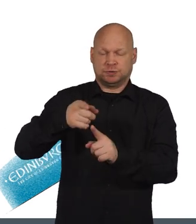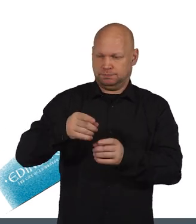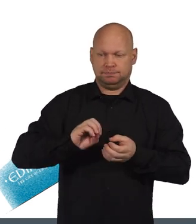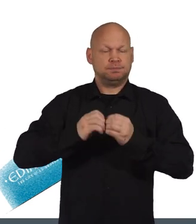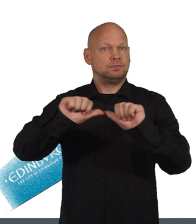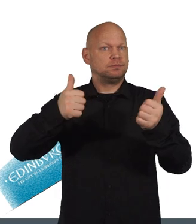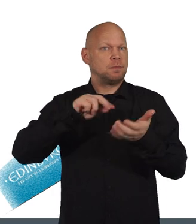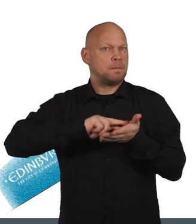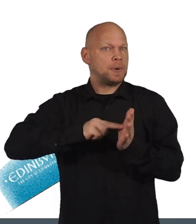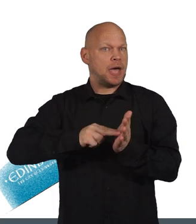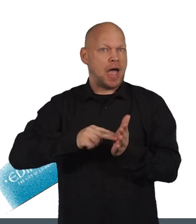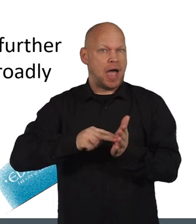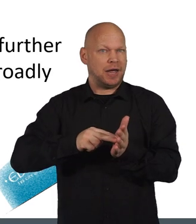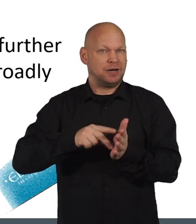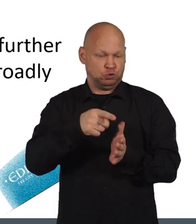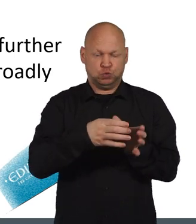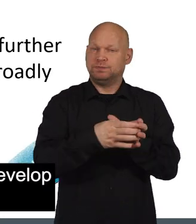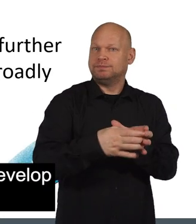for the site.